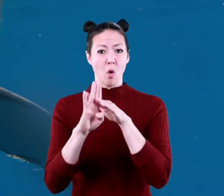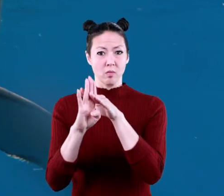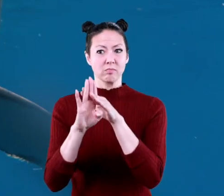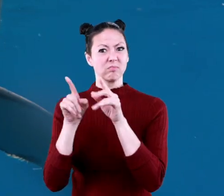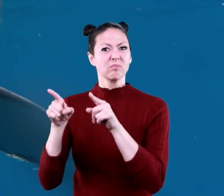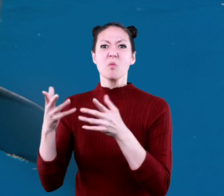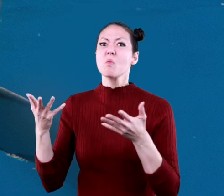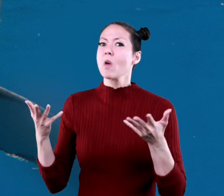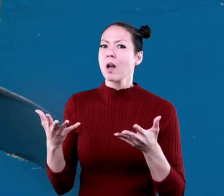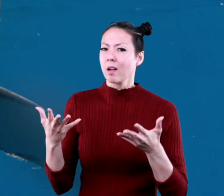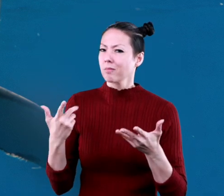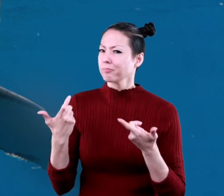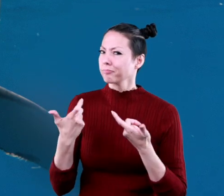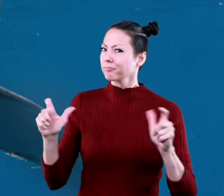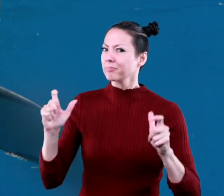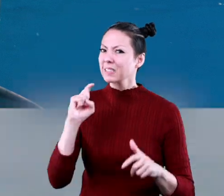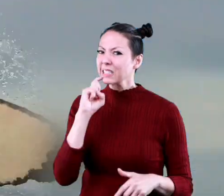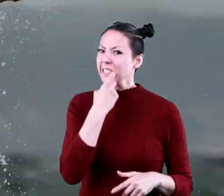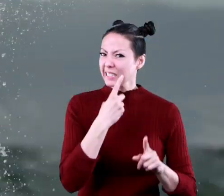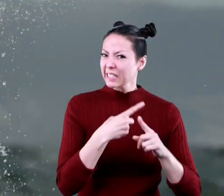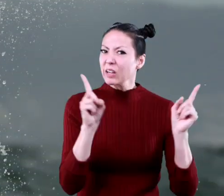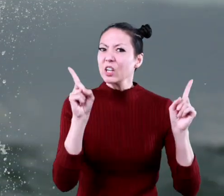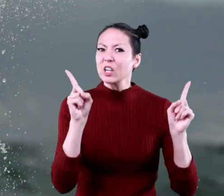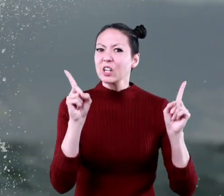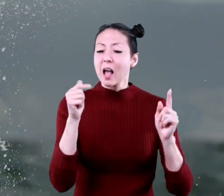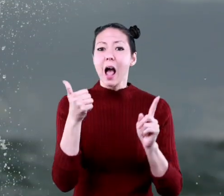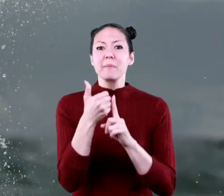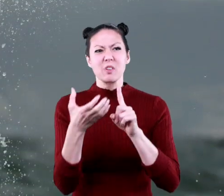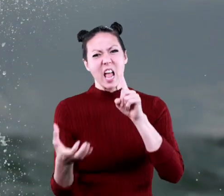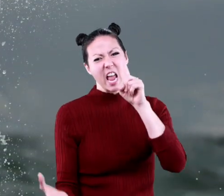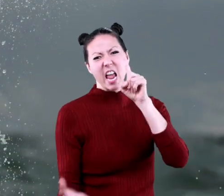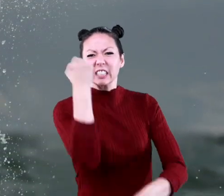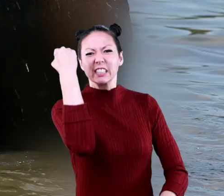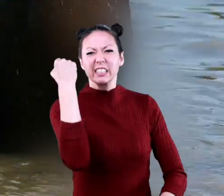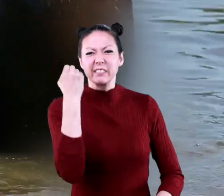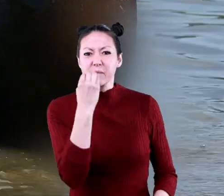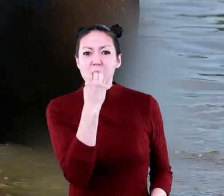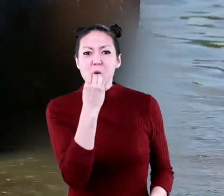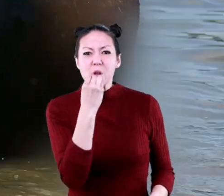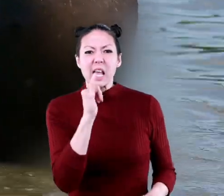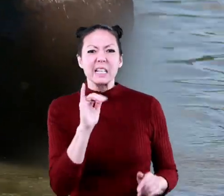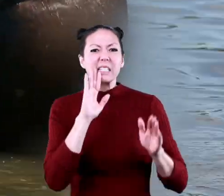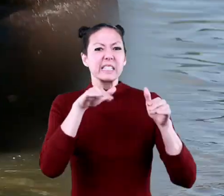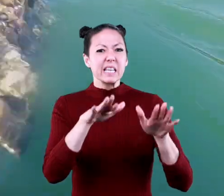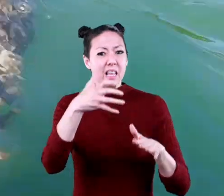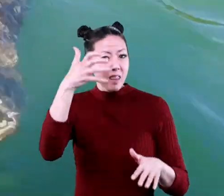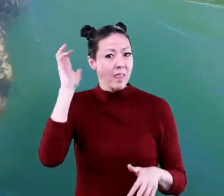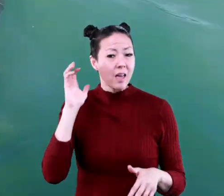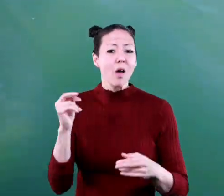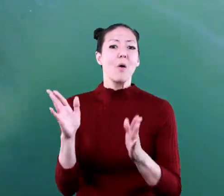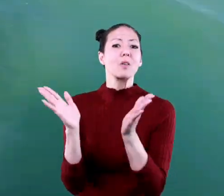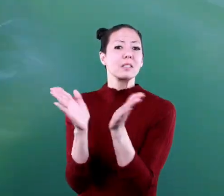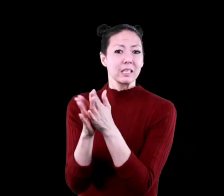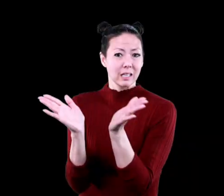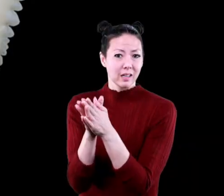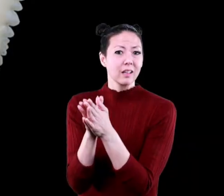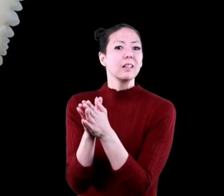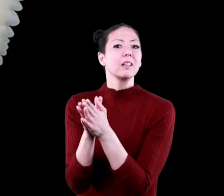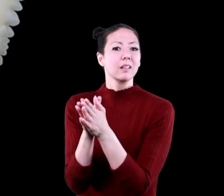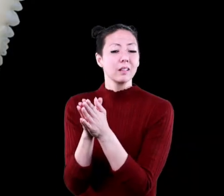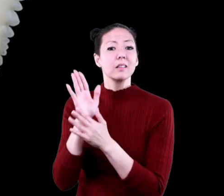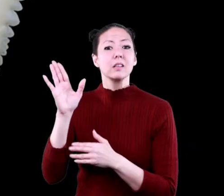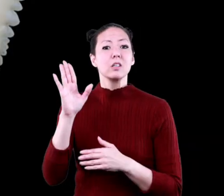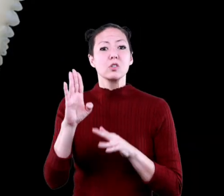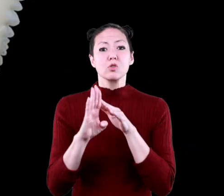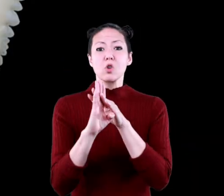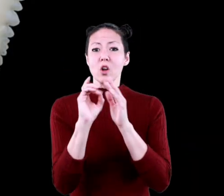on the other hand, have large teeth, which help them hunt for food, like sea lions and seals. Shark